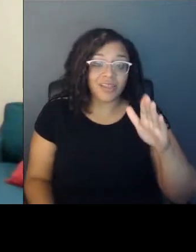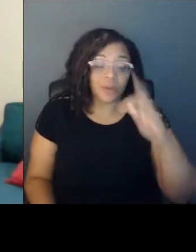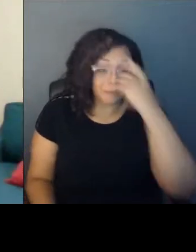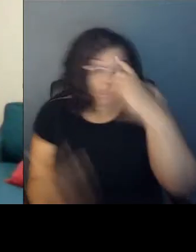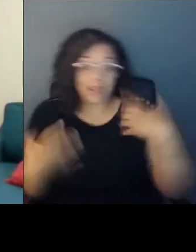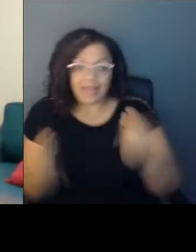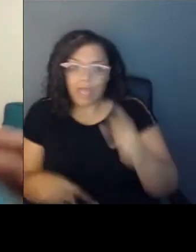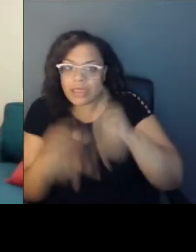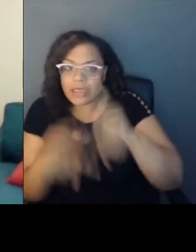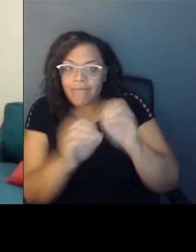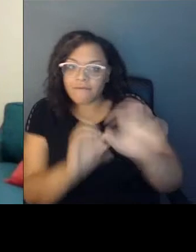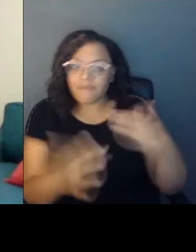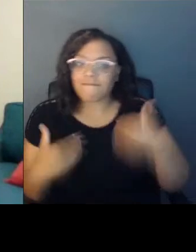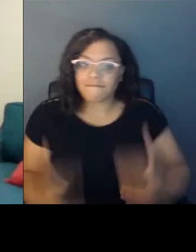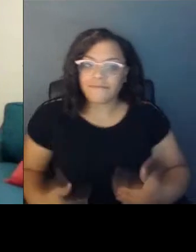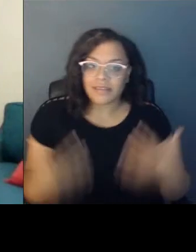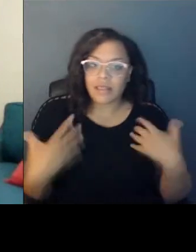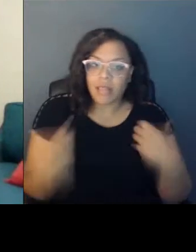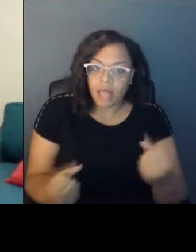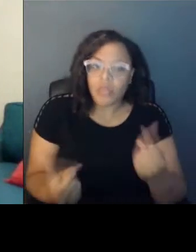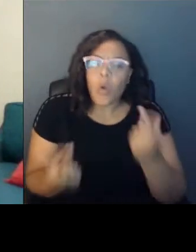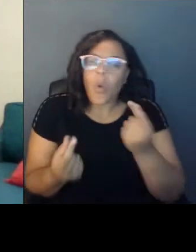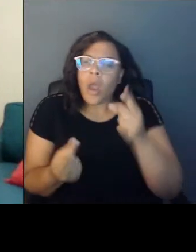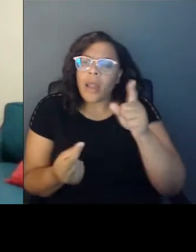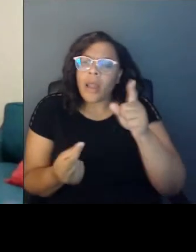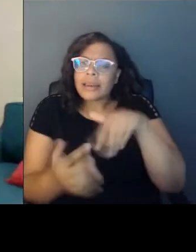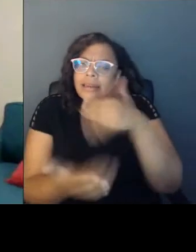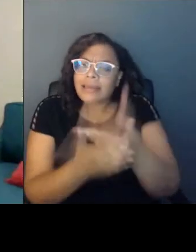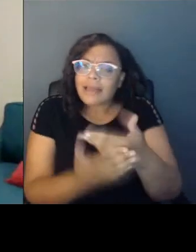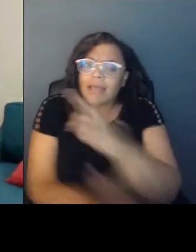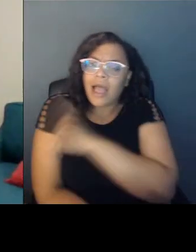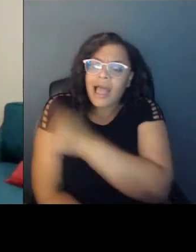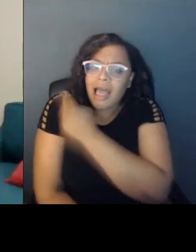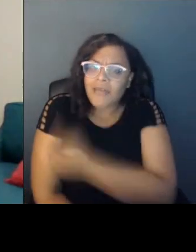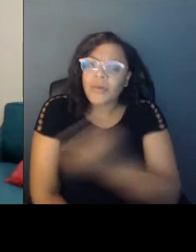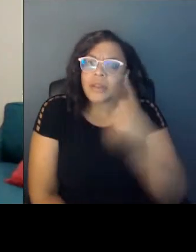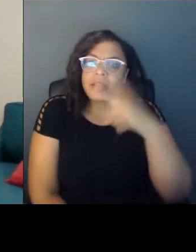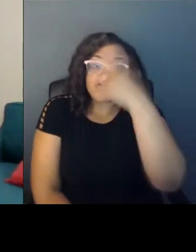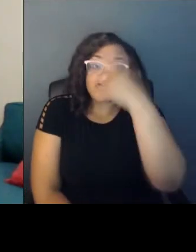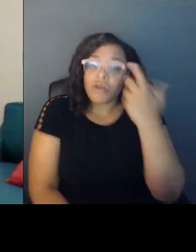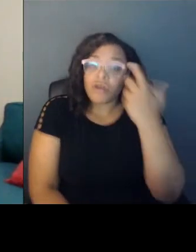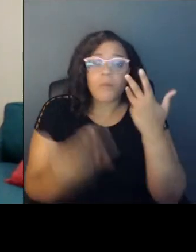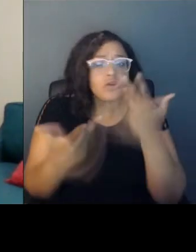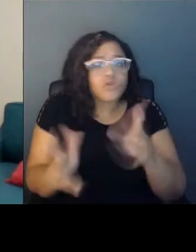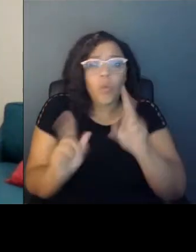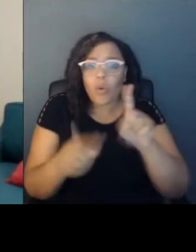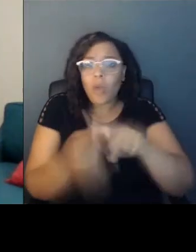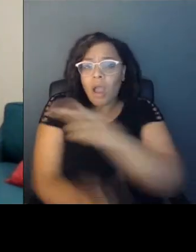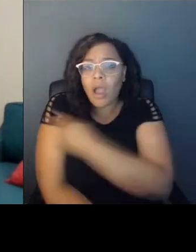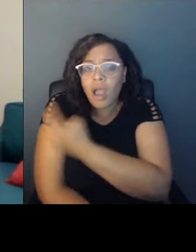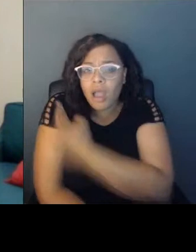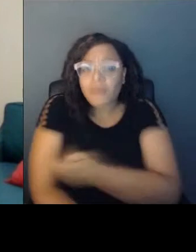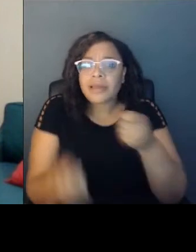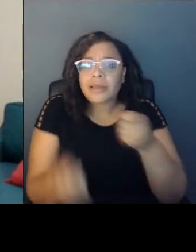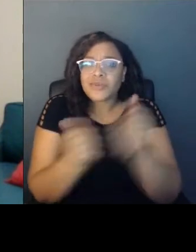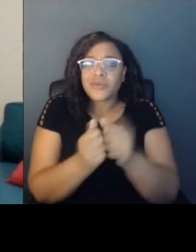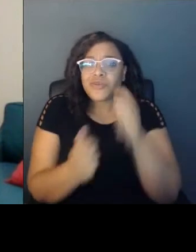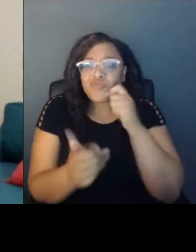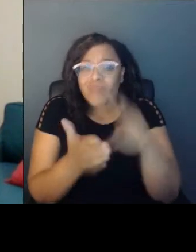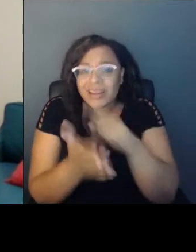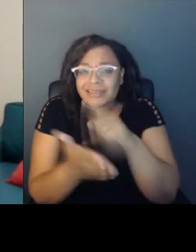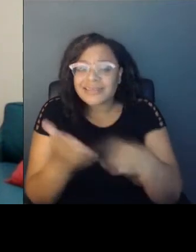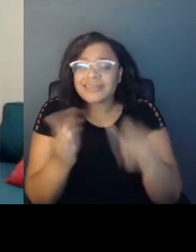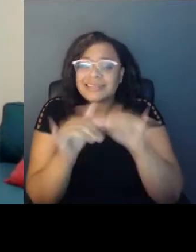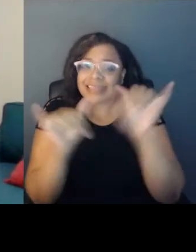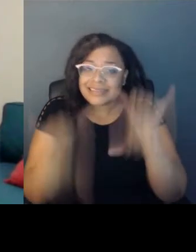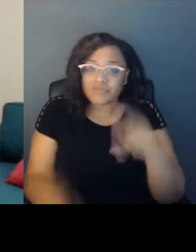them to get to the hospital, what it's like to deal with a racist medical system. So I did a